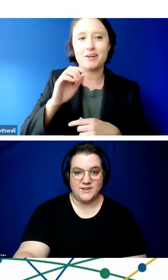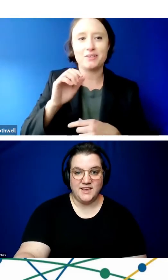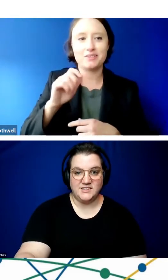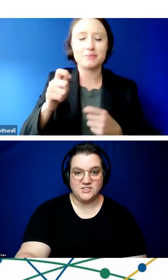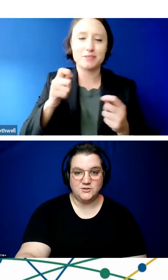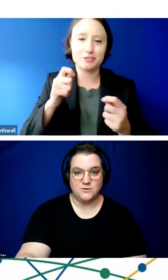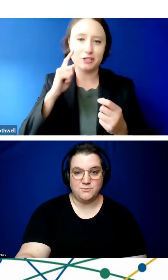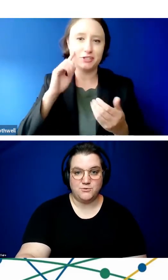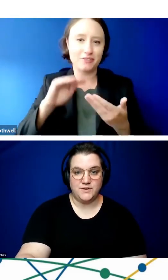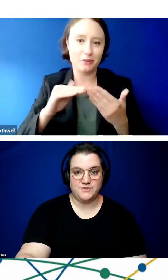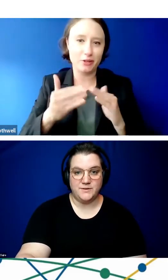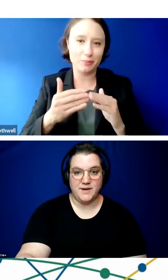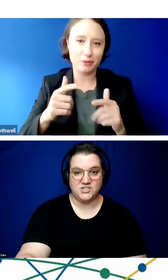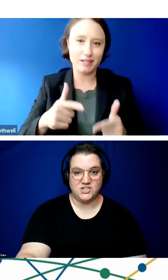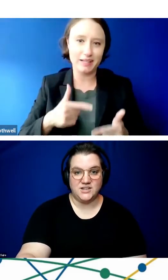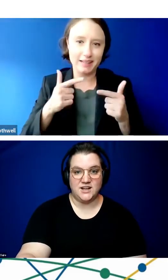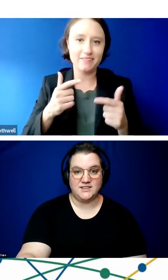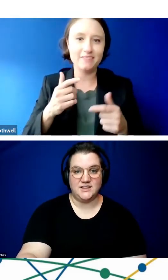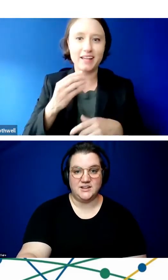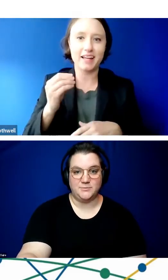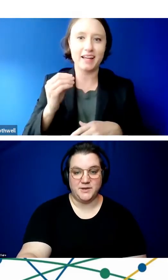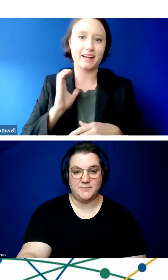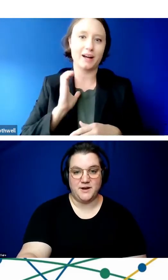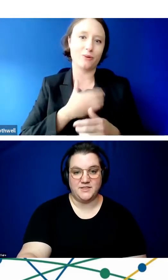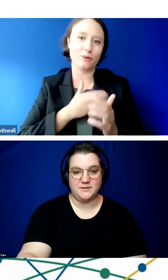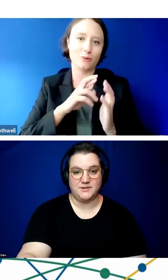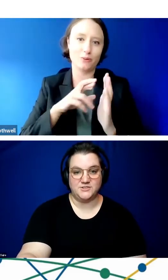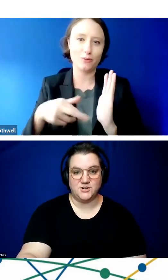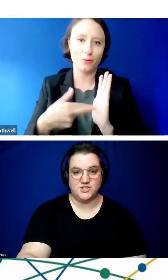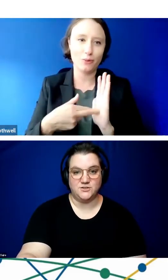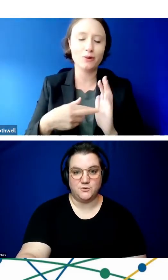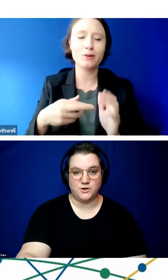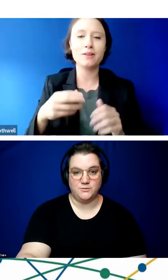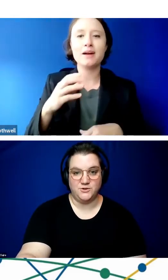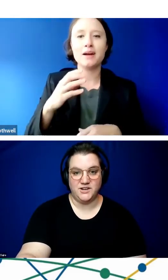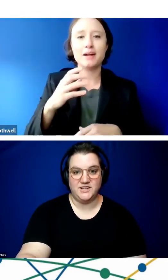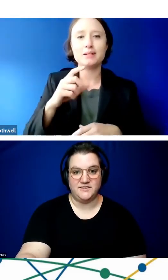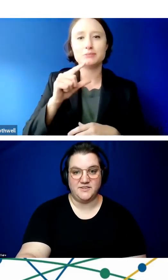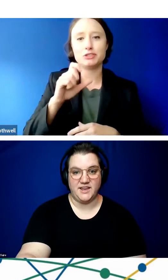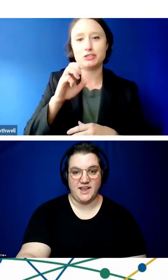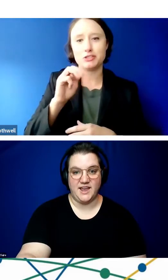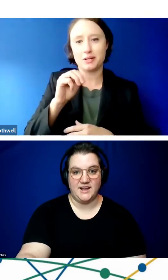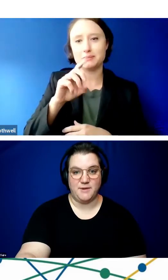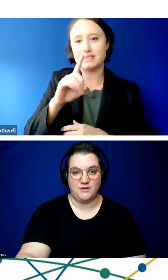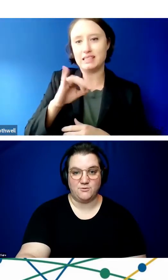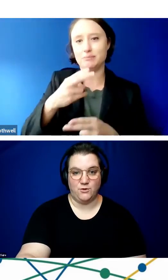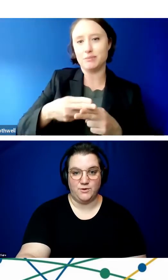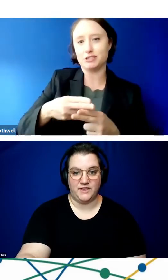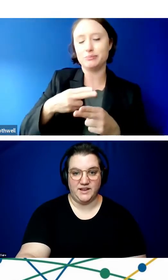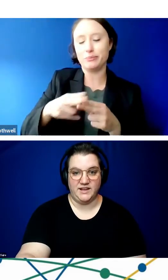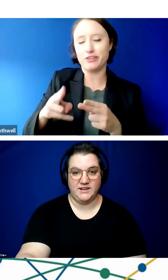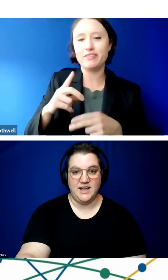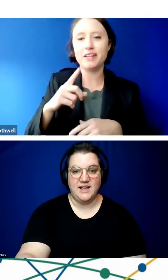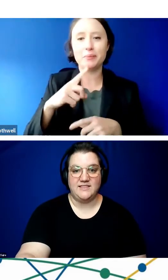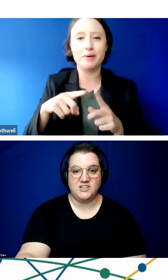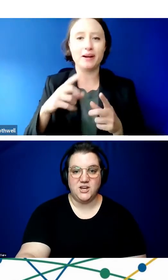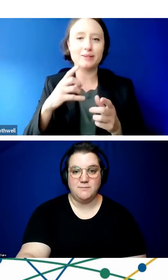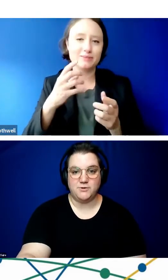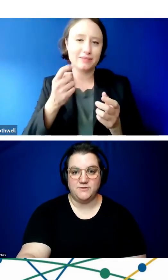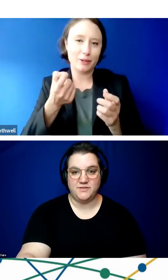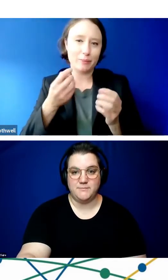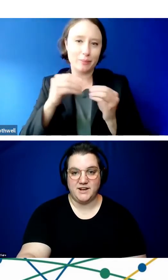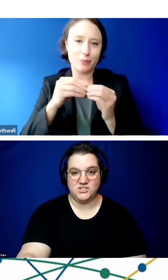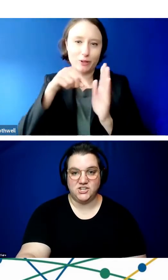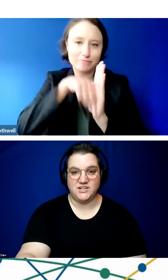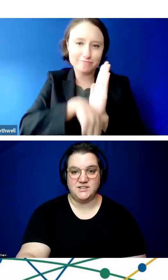So I'd like to briefly mention a little bit about the Administration for Community Living and my role within it. Like